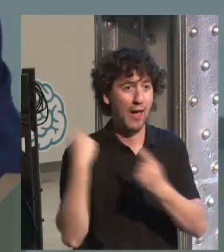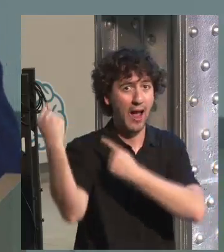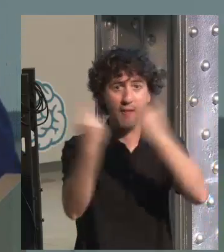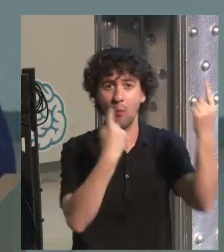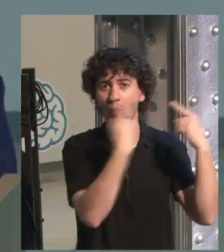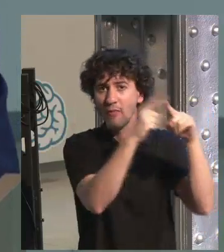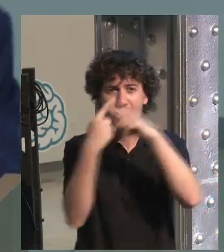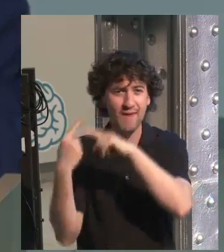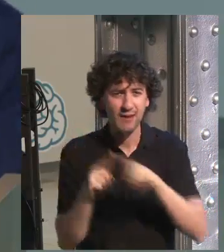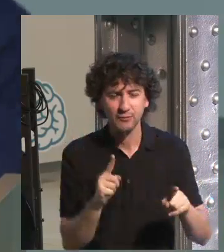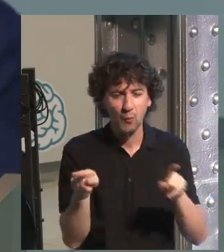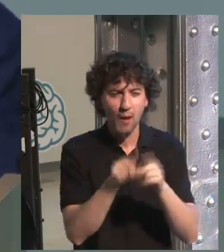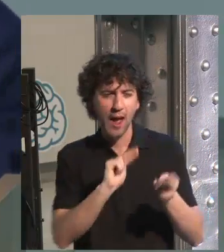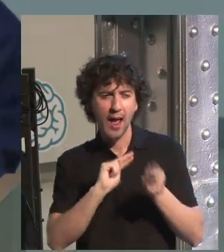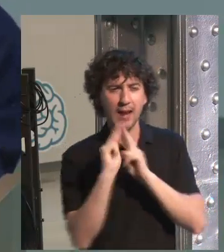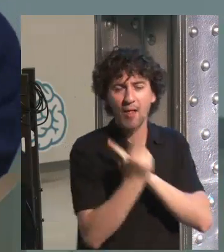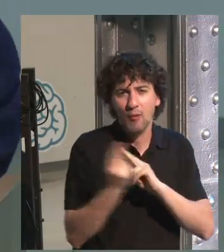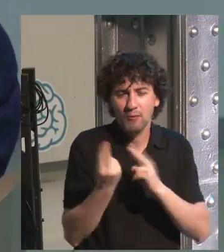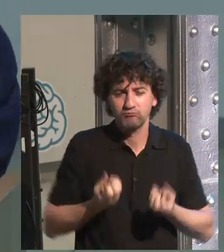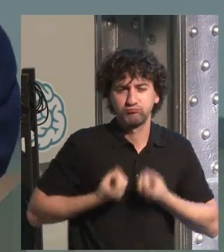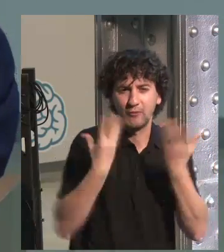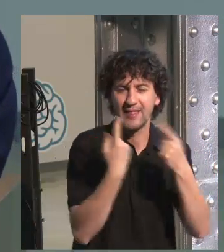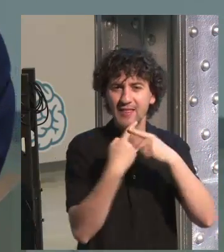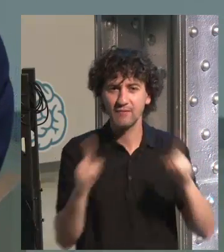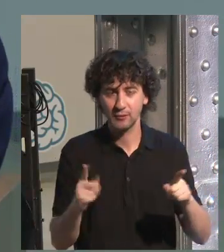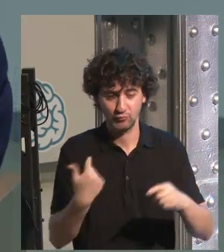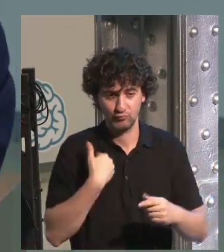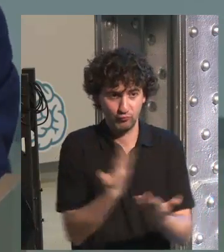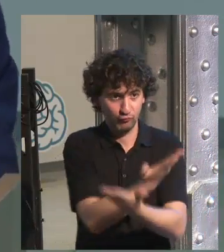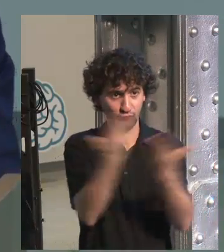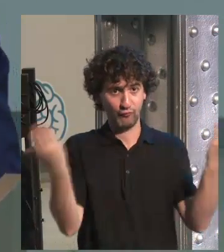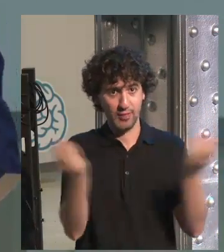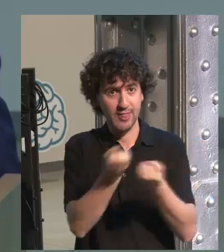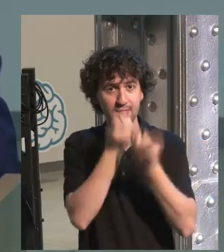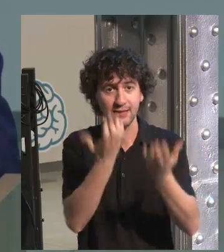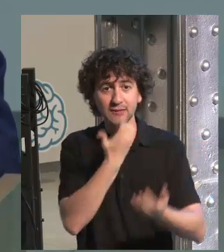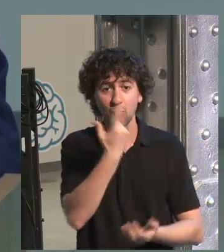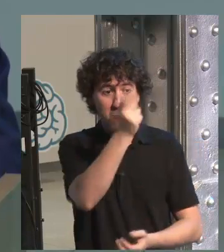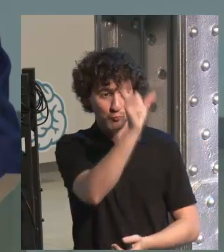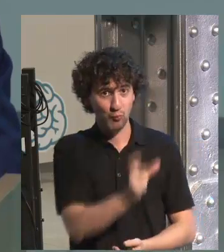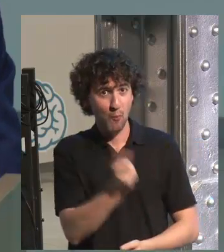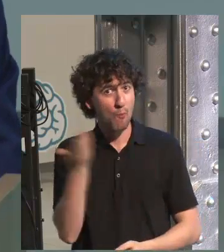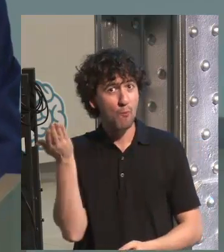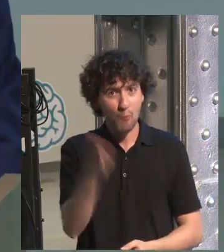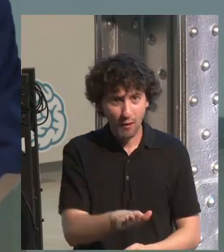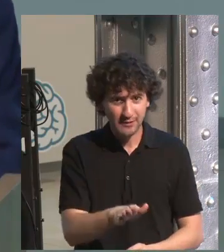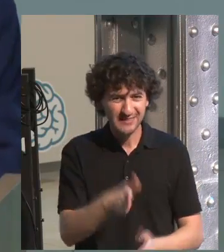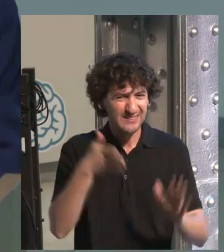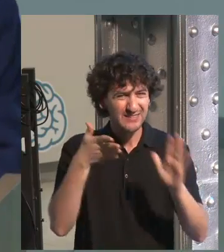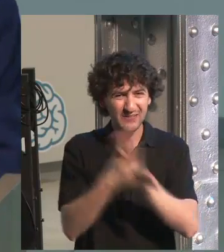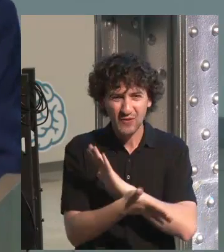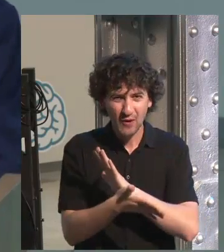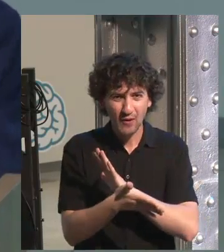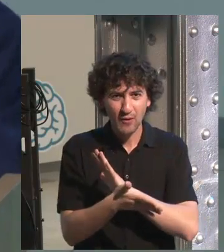our memory. And that's why we are all different and that we, why we are